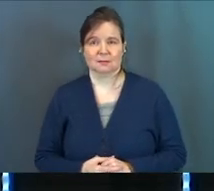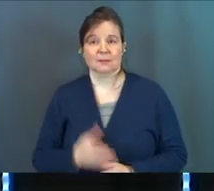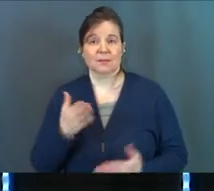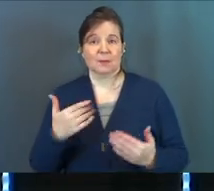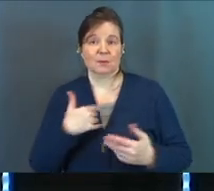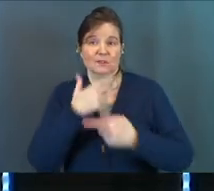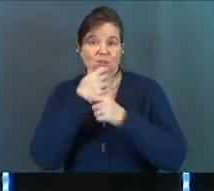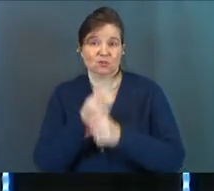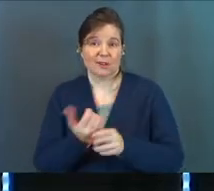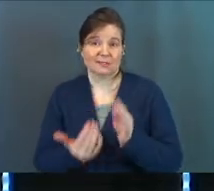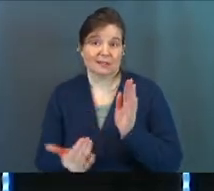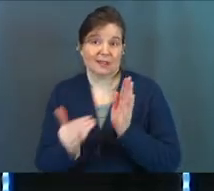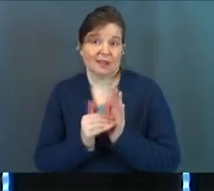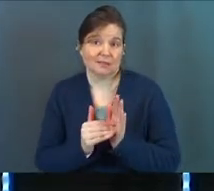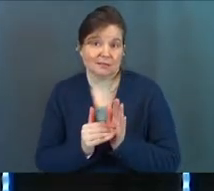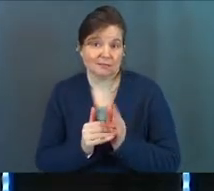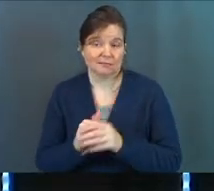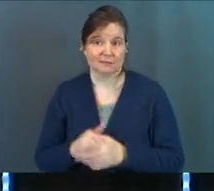Maybe you've got to trust again.